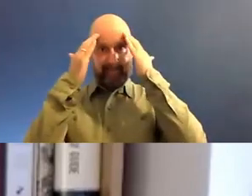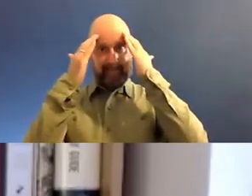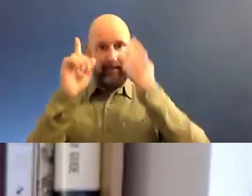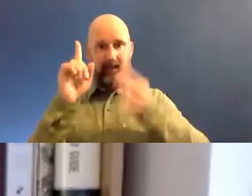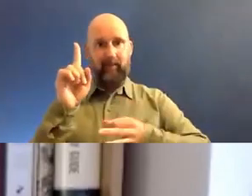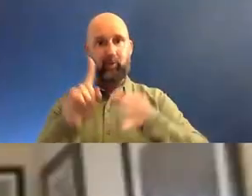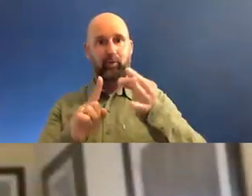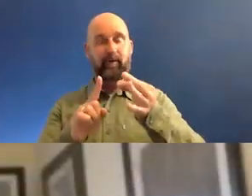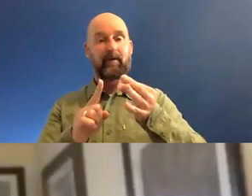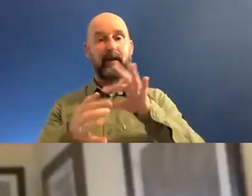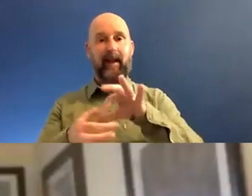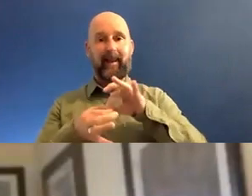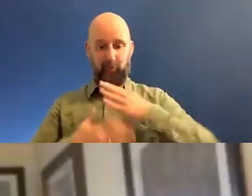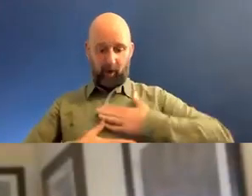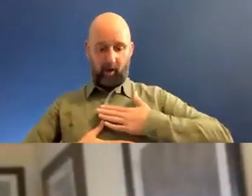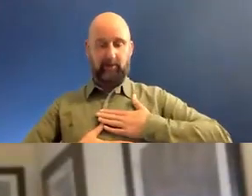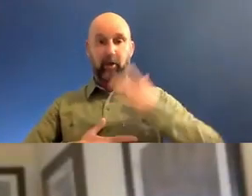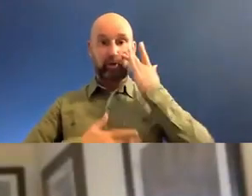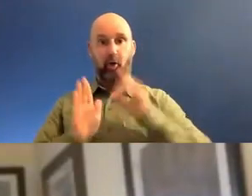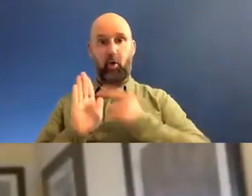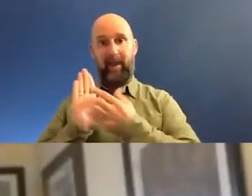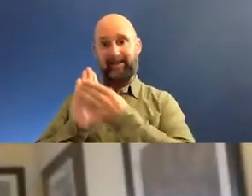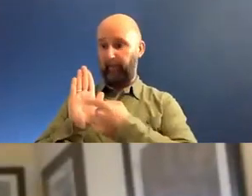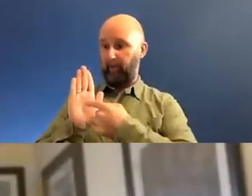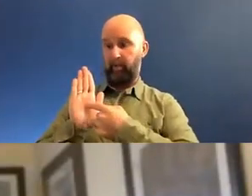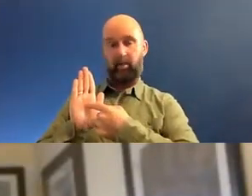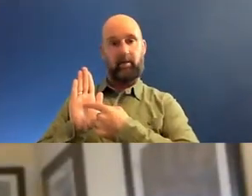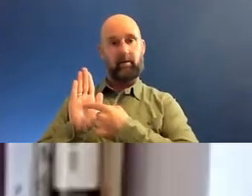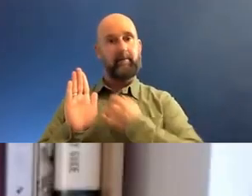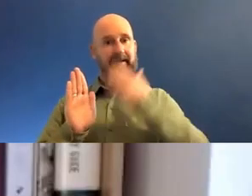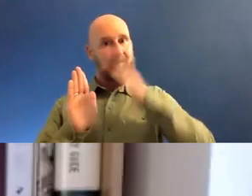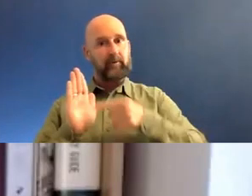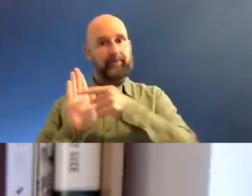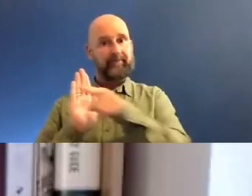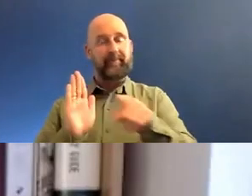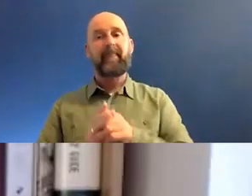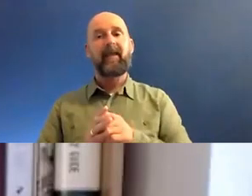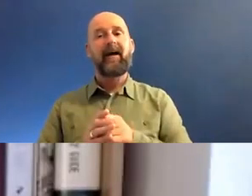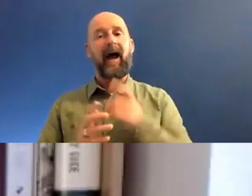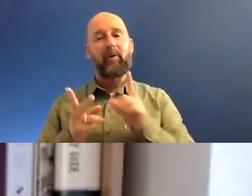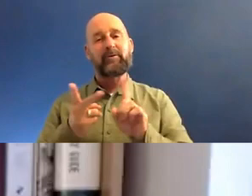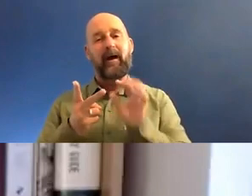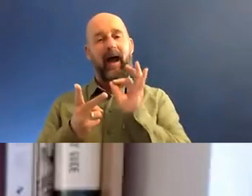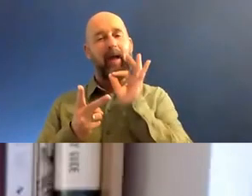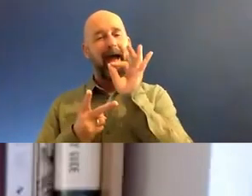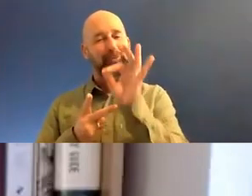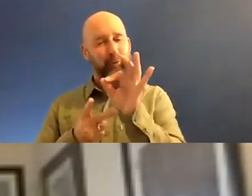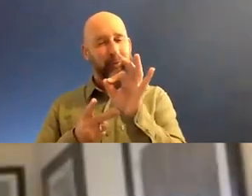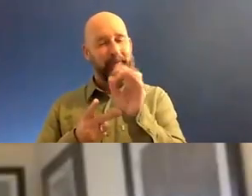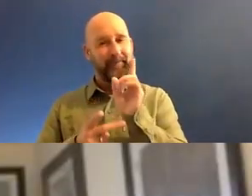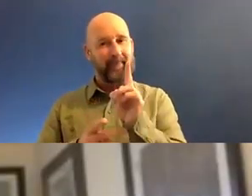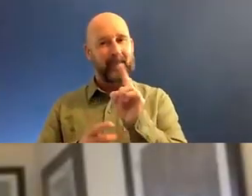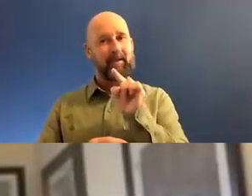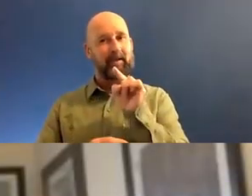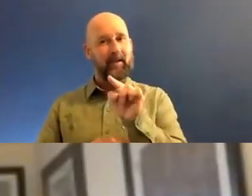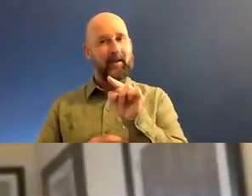by moving hearts. It's the only way, through example and through showing, yeah, in my experience. I'm tempted therefore to ask you, well, I will ask you whether you feel